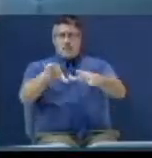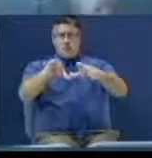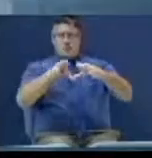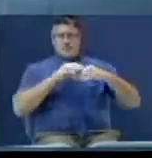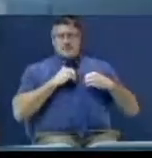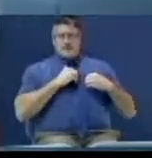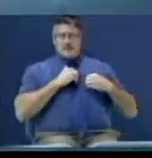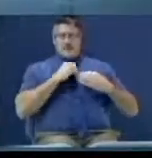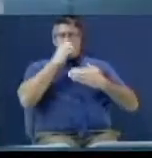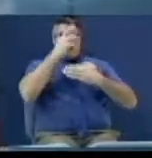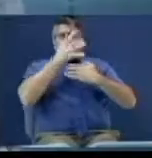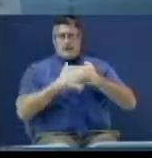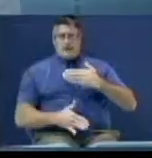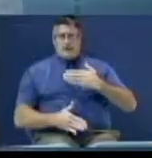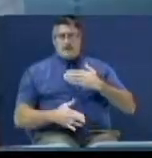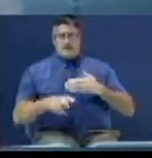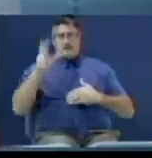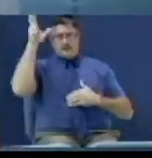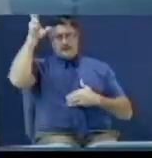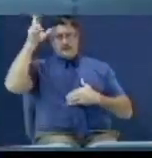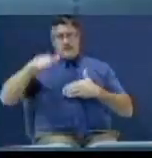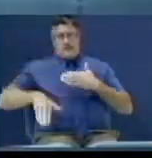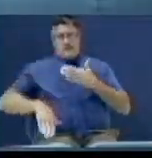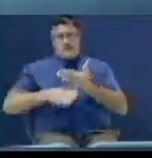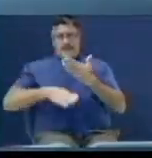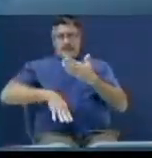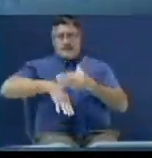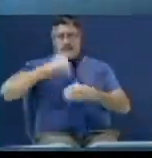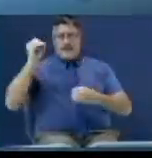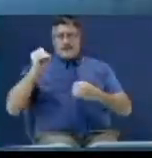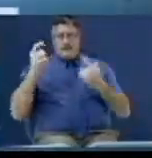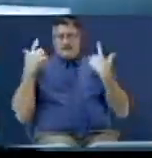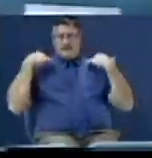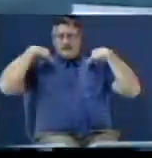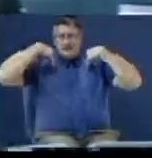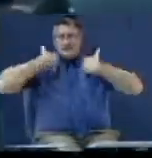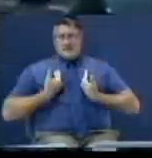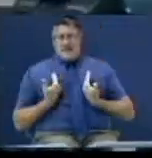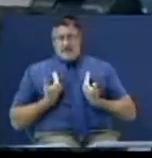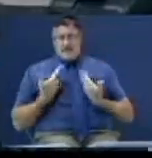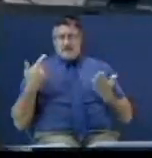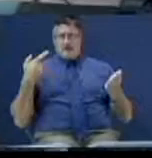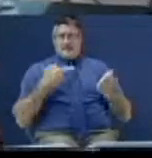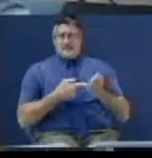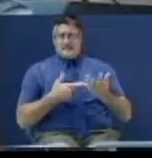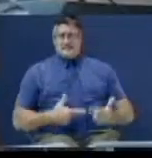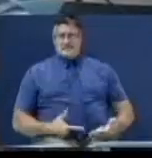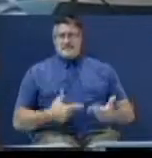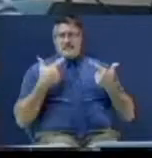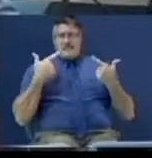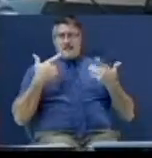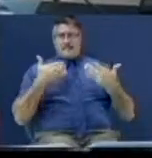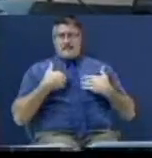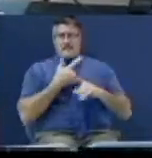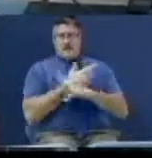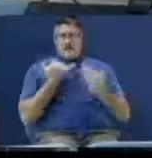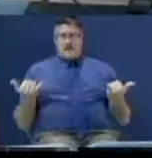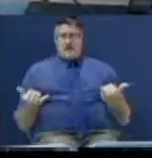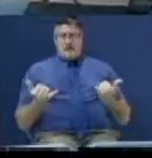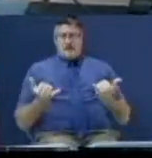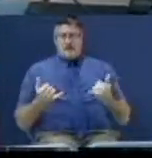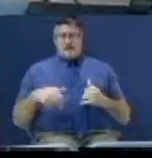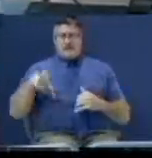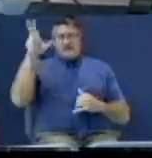atonement. I'm getting him out of my life. I'm tired of living this kind of miserable life. I am tired of him